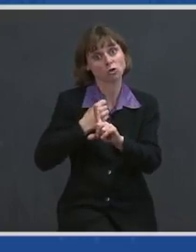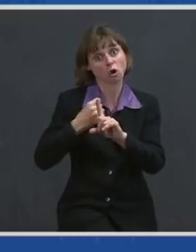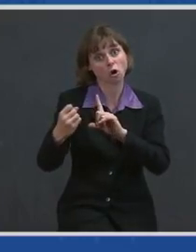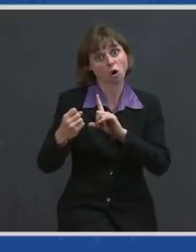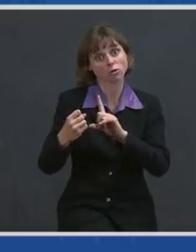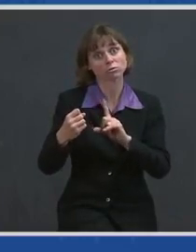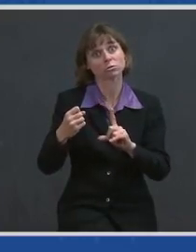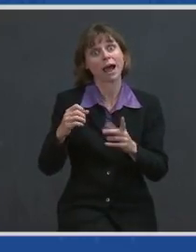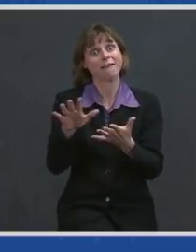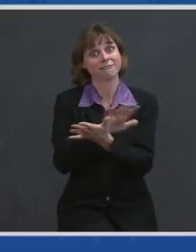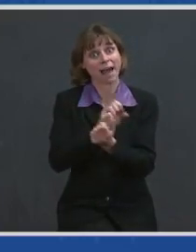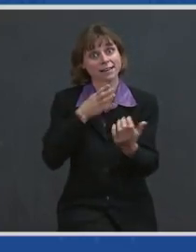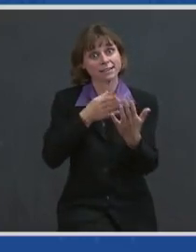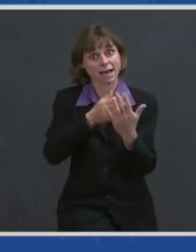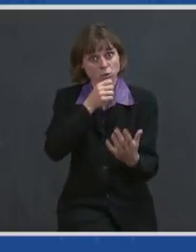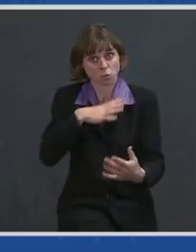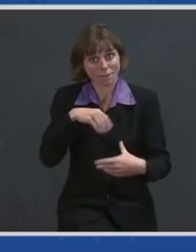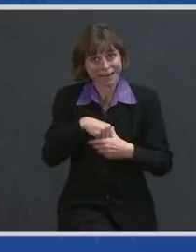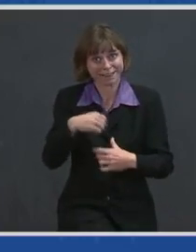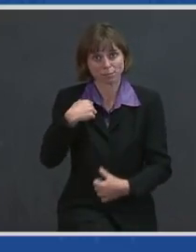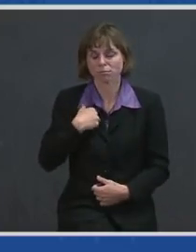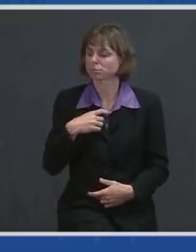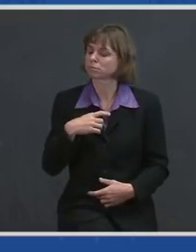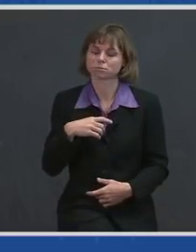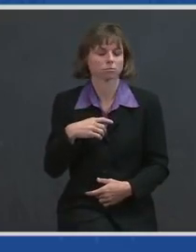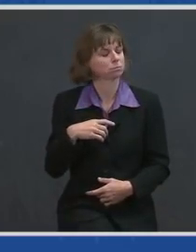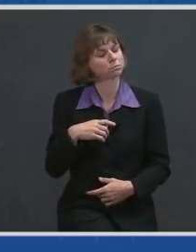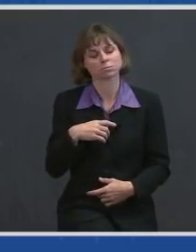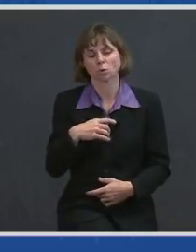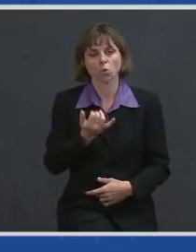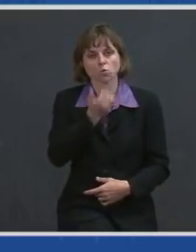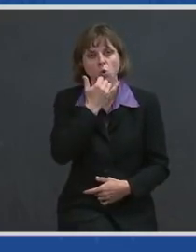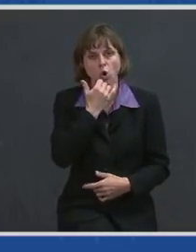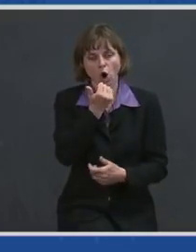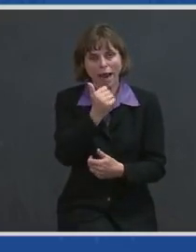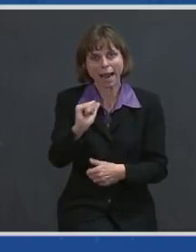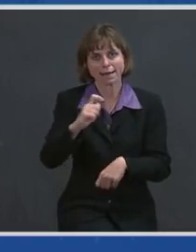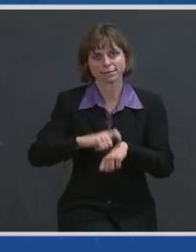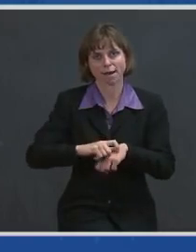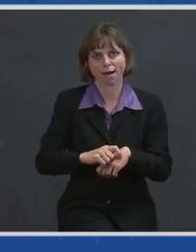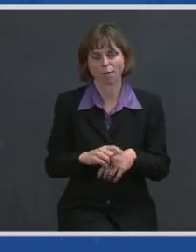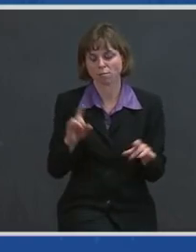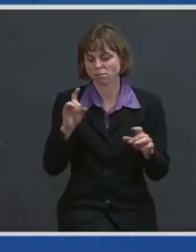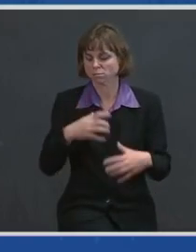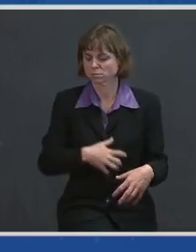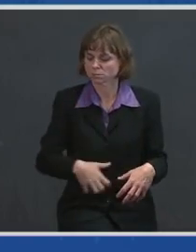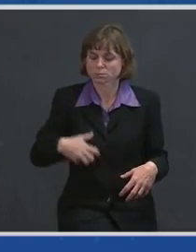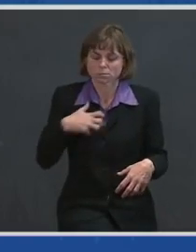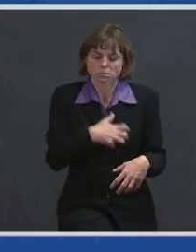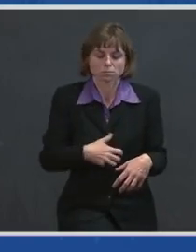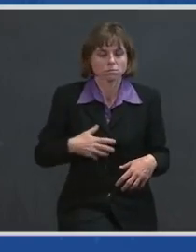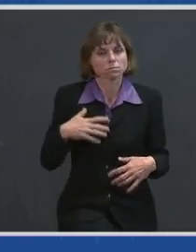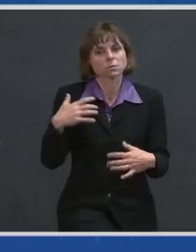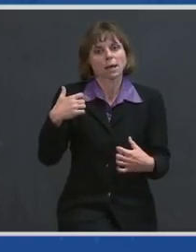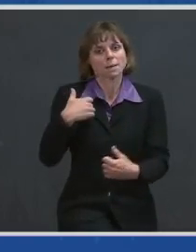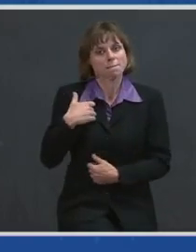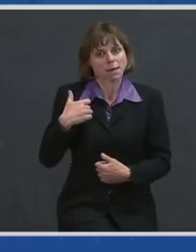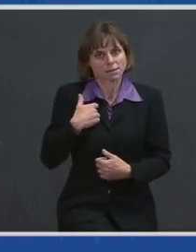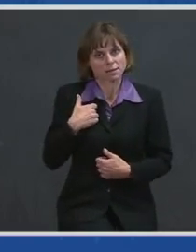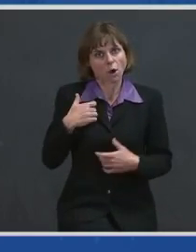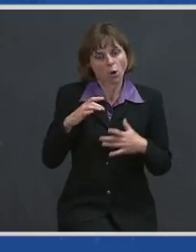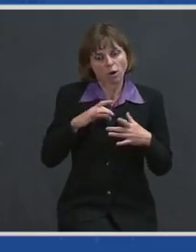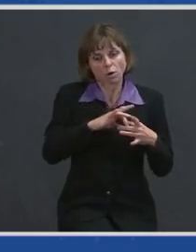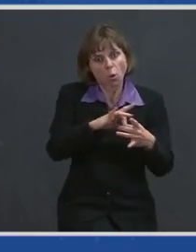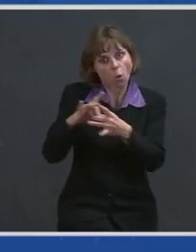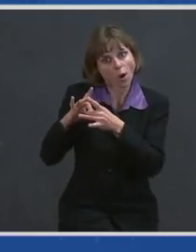Sexual assault is abhorrent and wrong at any time. And in our military, so much of unit cohesion is built on